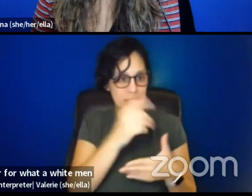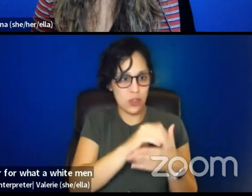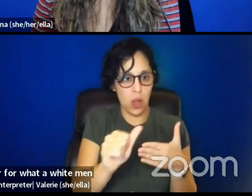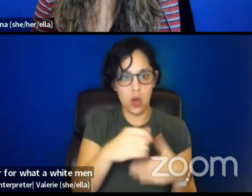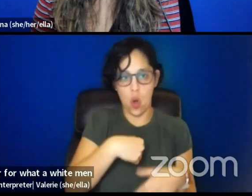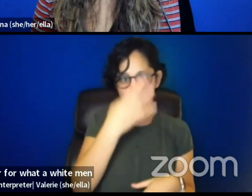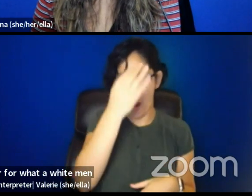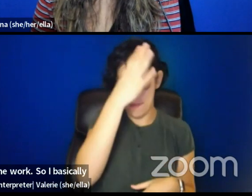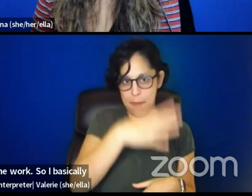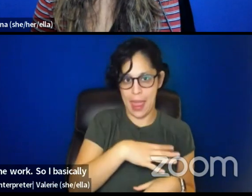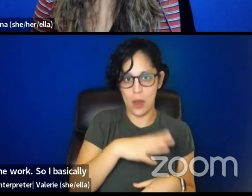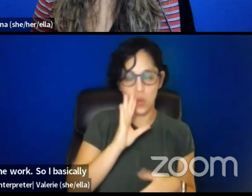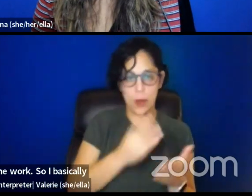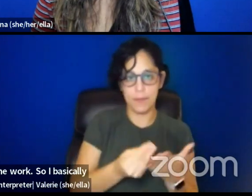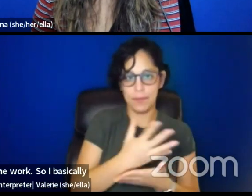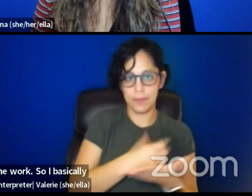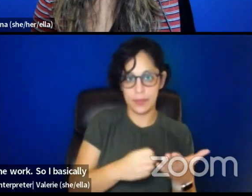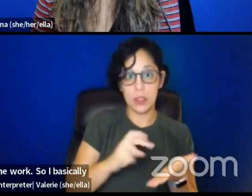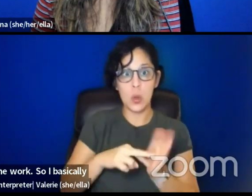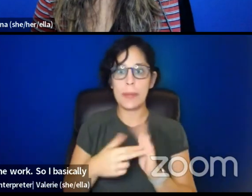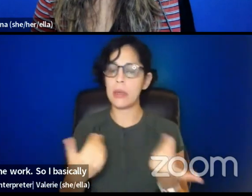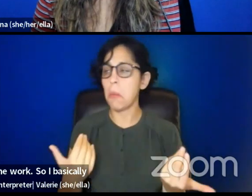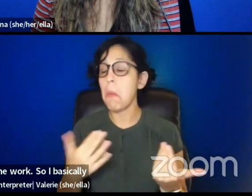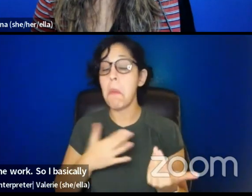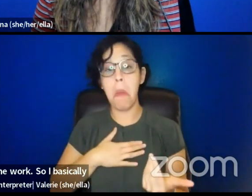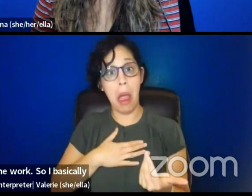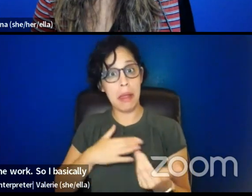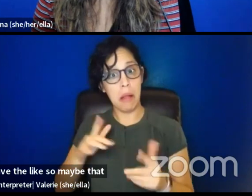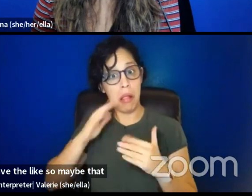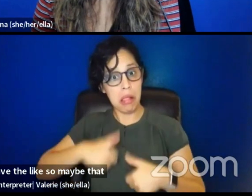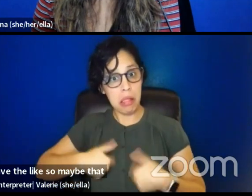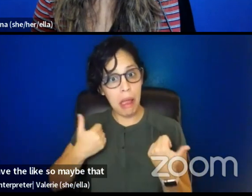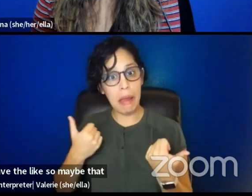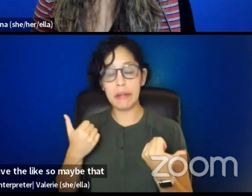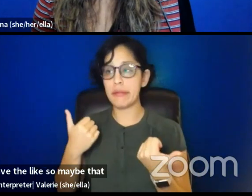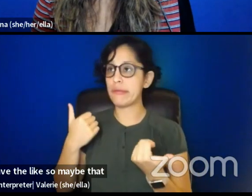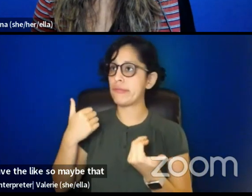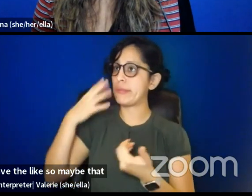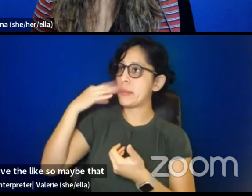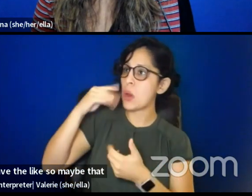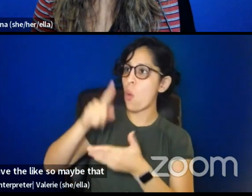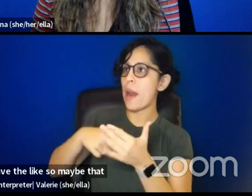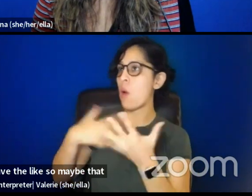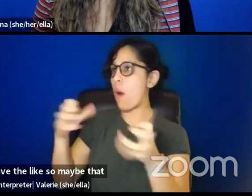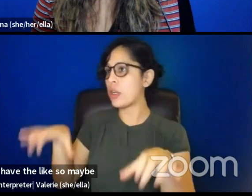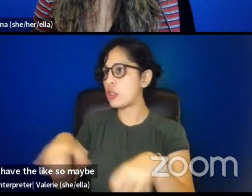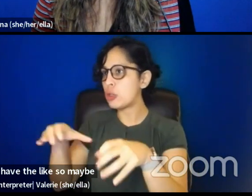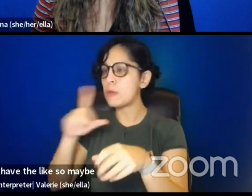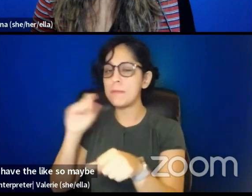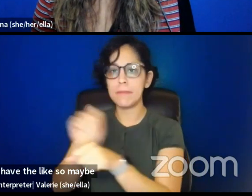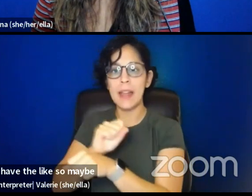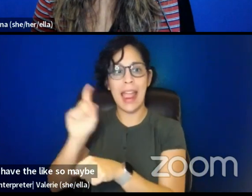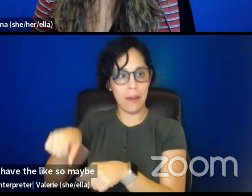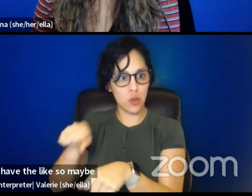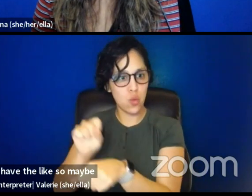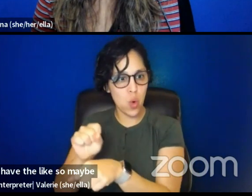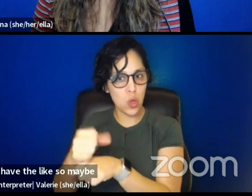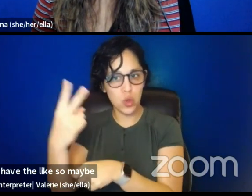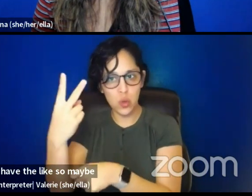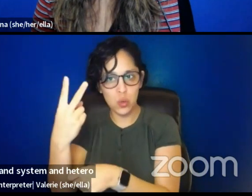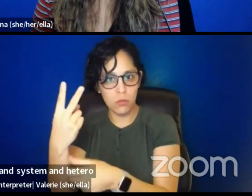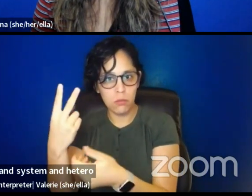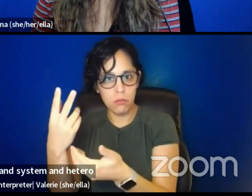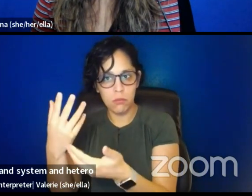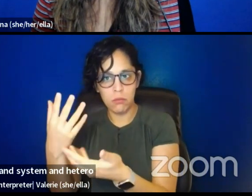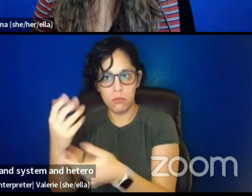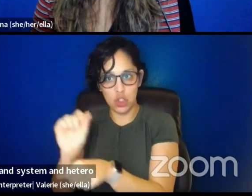two jobs to, to have the lifestyle. Maybe, um, that, that someone who is white and cis and hetero and male